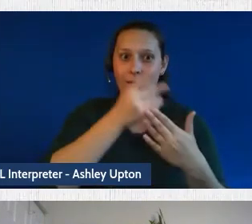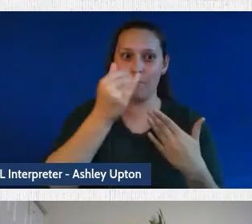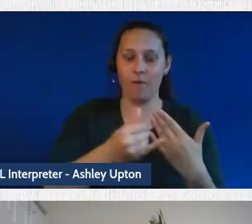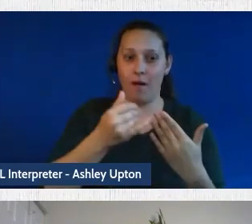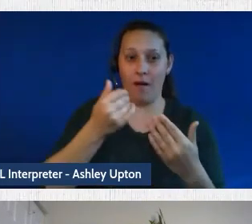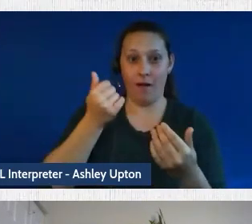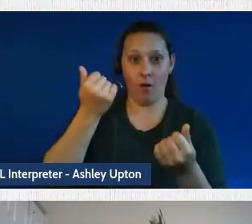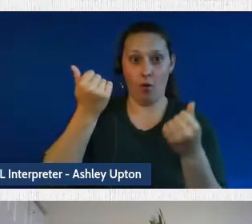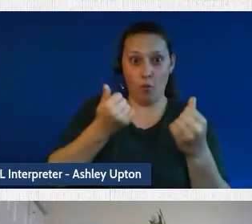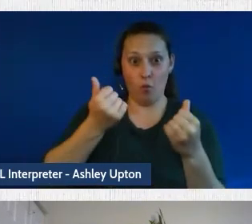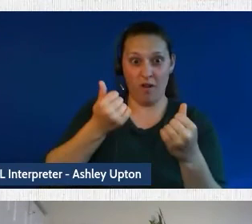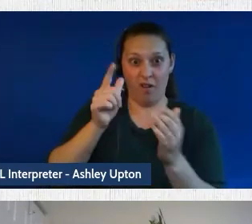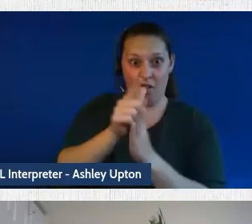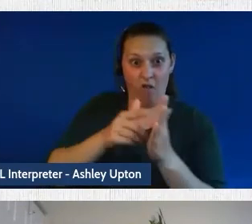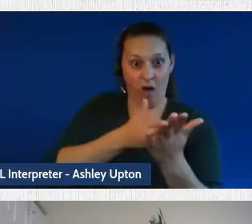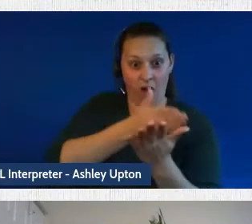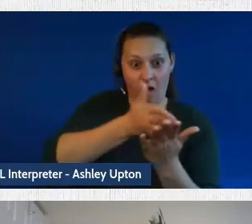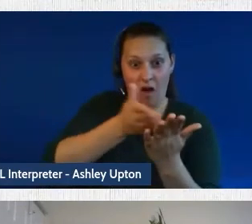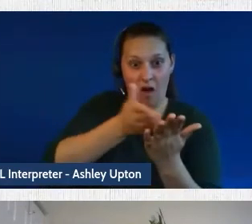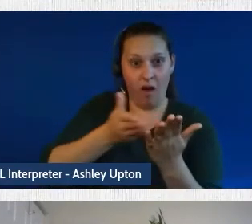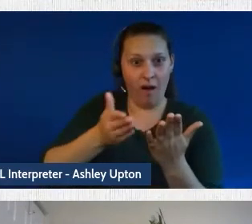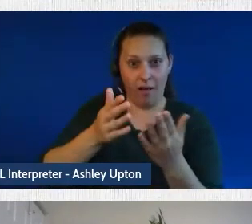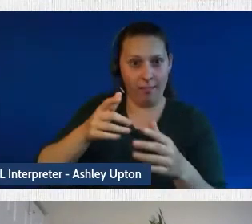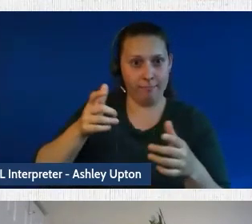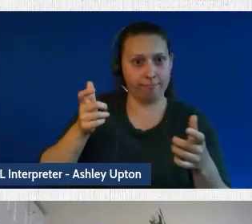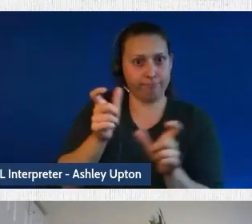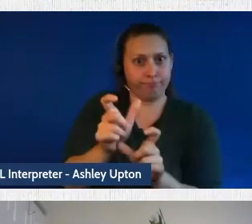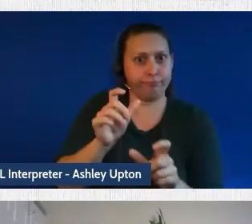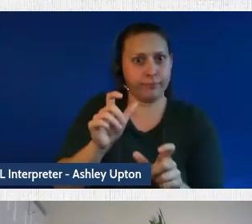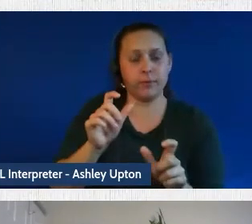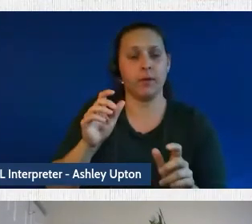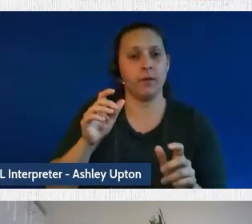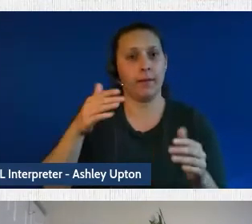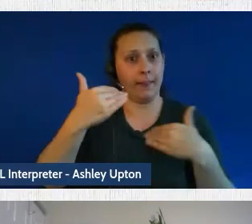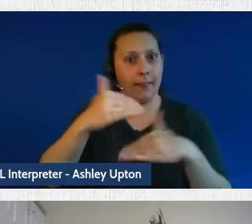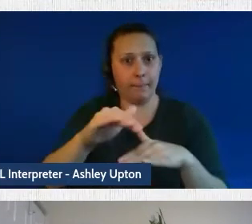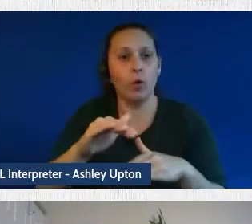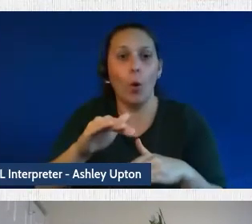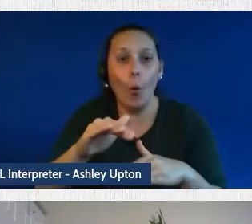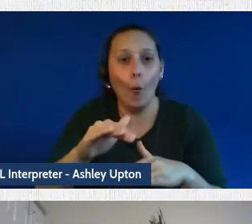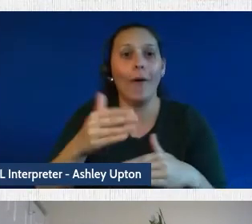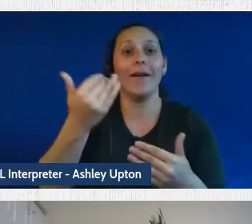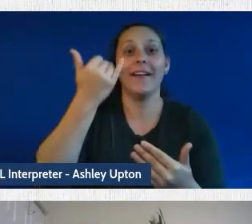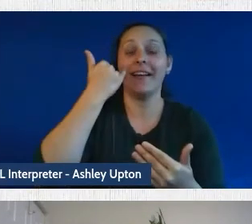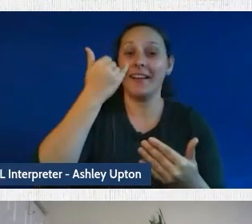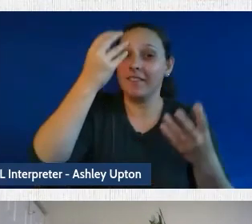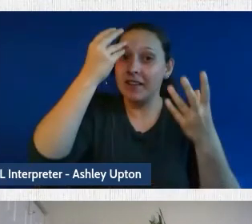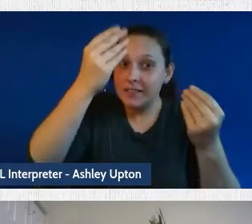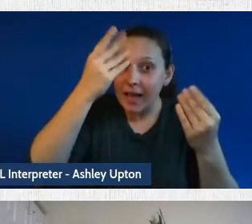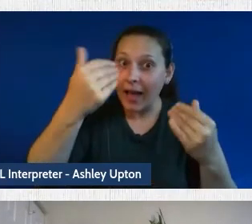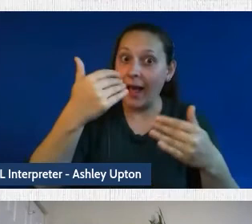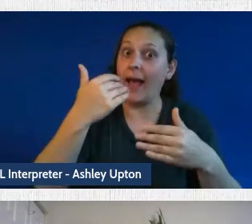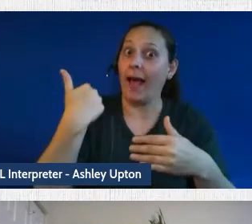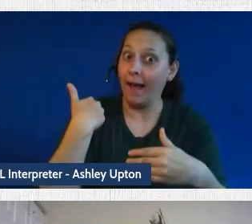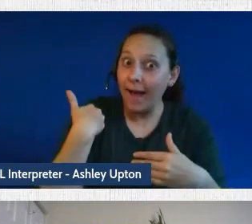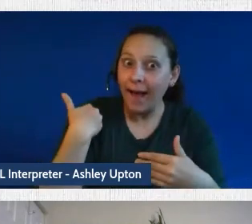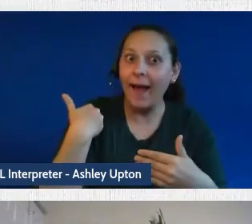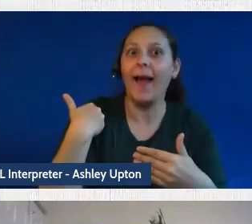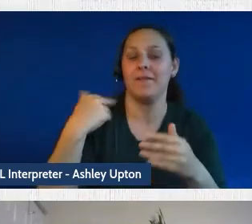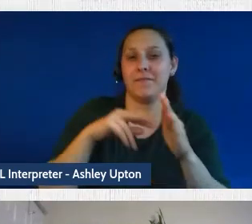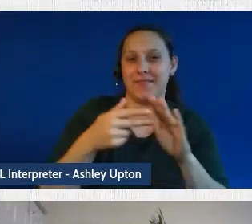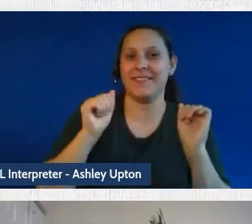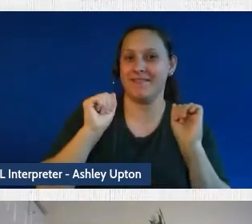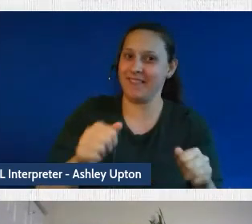we cannot explore AI in. Whether or not it can be successful or whether or not the data is currently available is really up to the exploration of